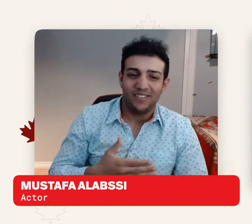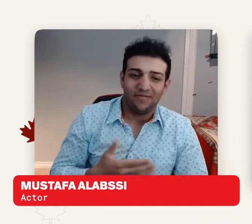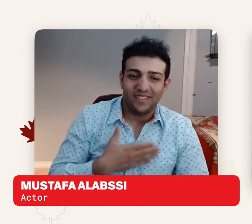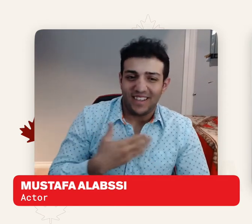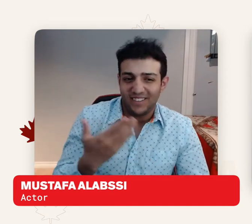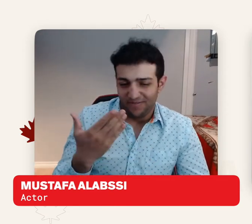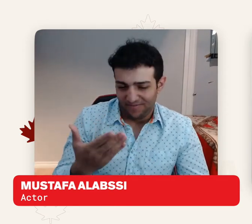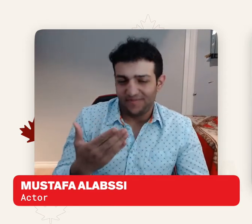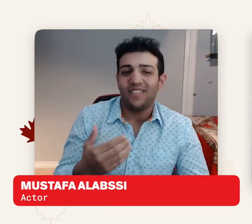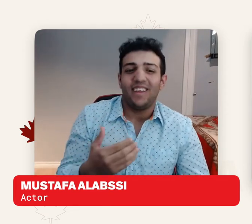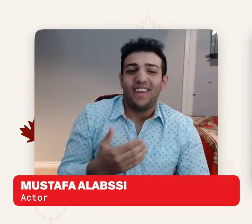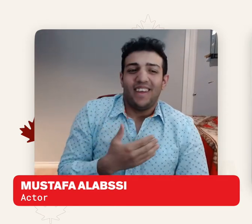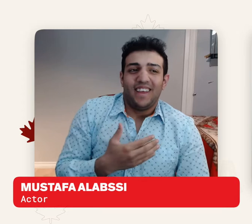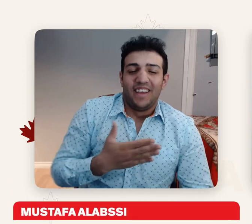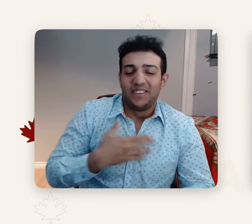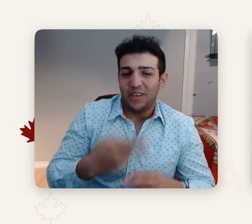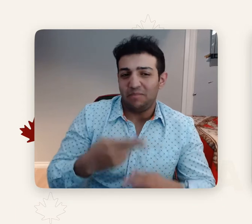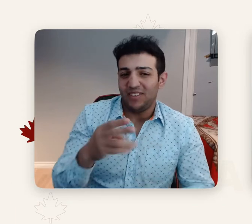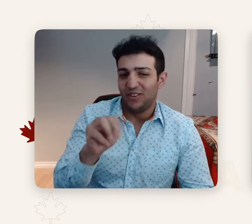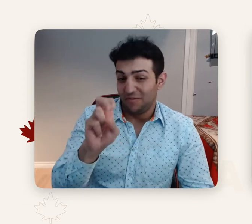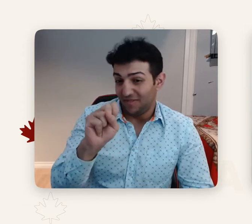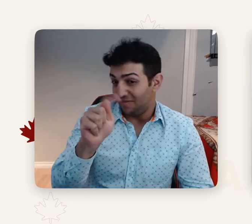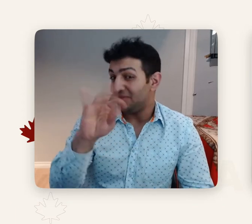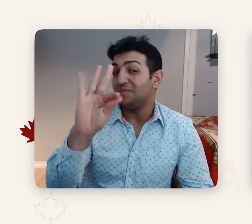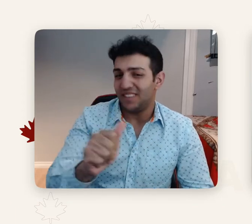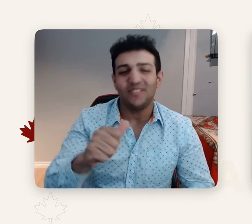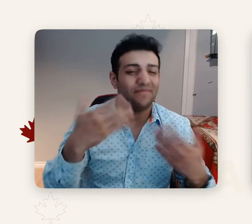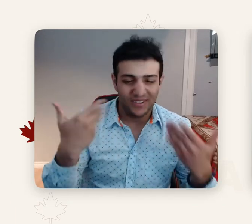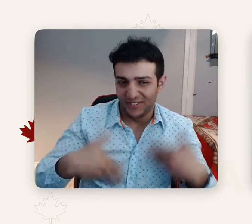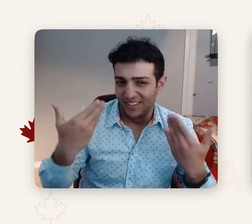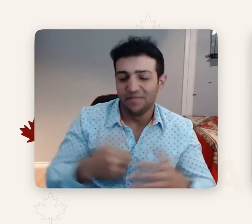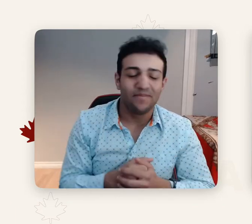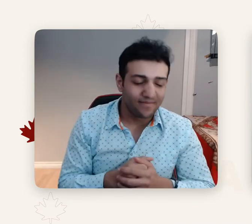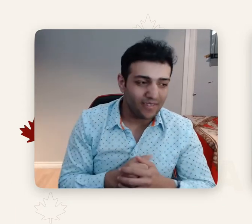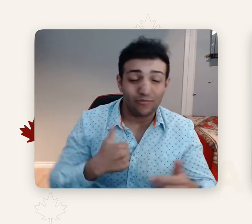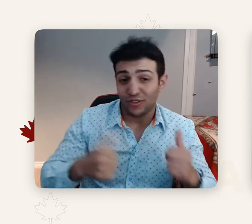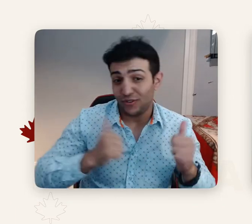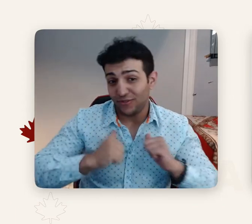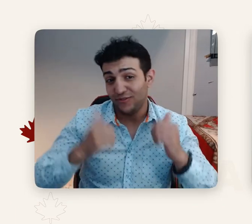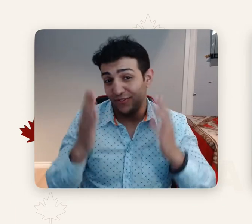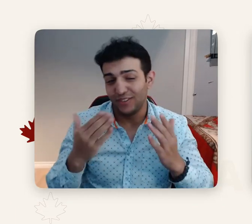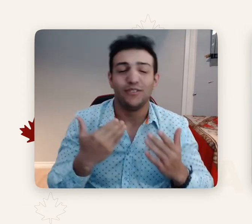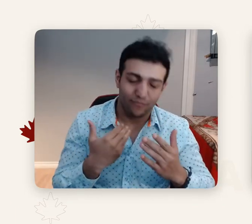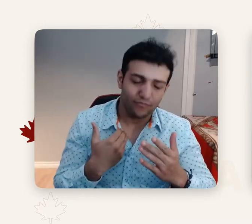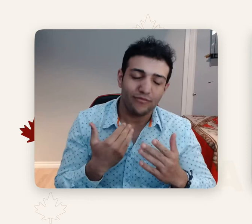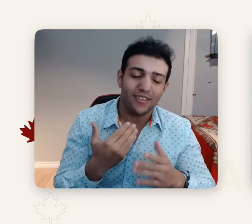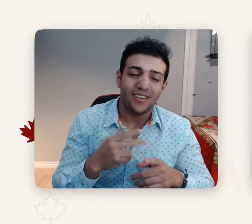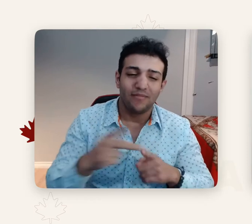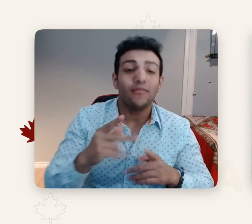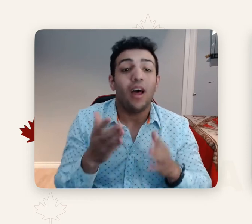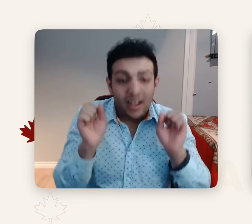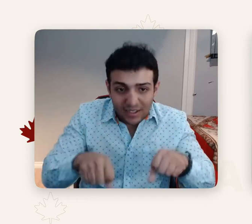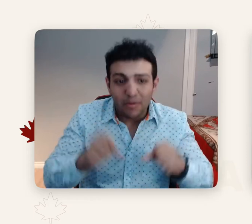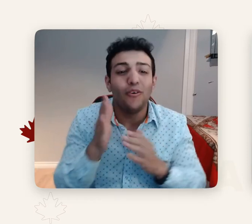Angelo. Thank you. My name is Mustafa. Uh, as you can see,